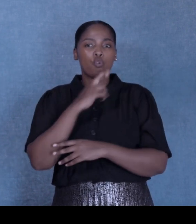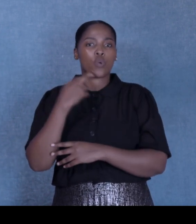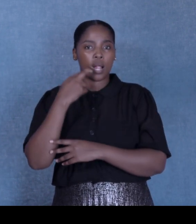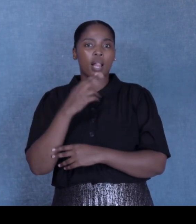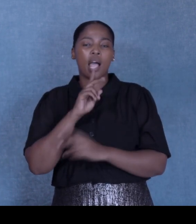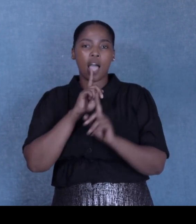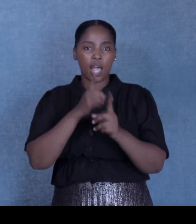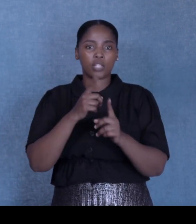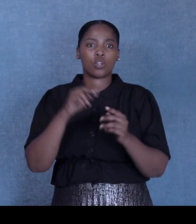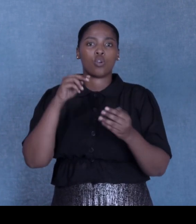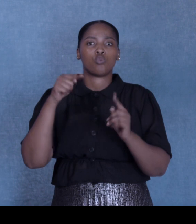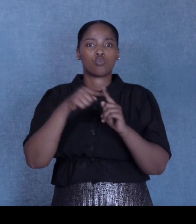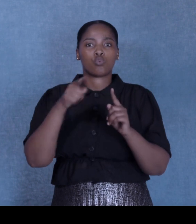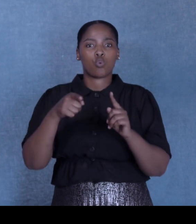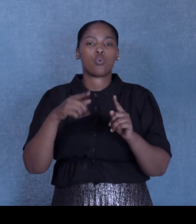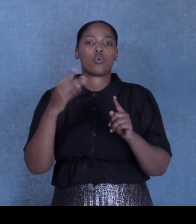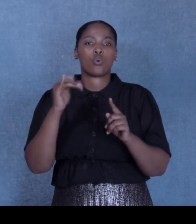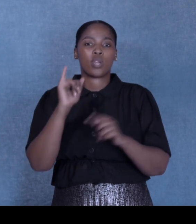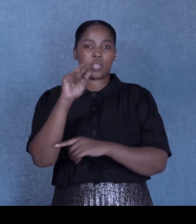towards investing in East London.